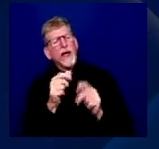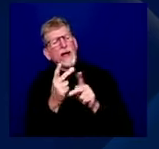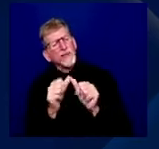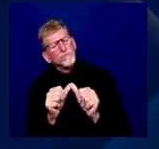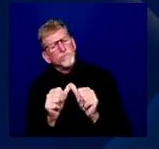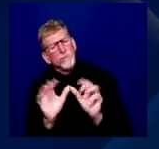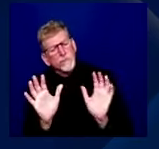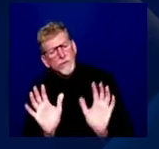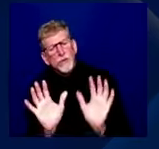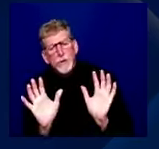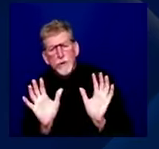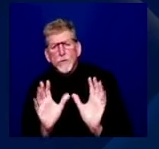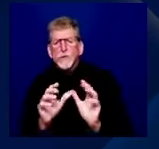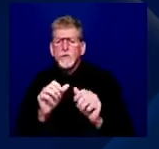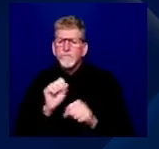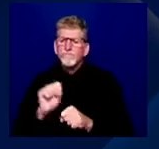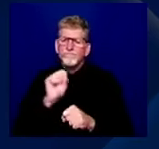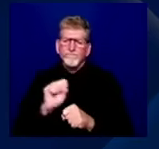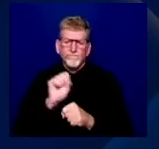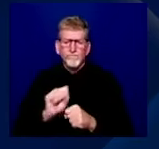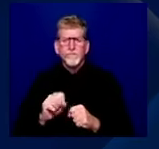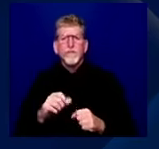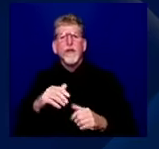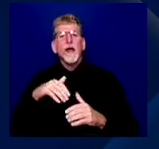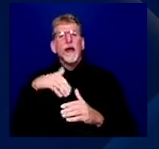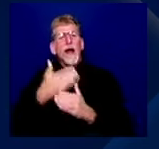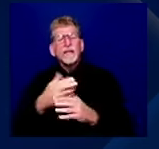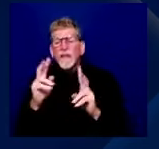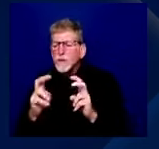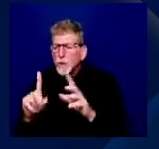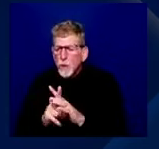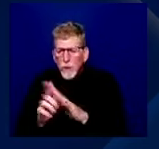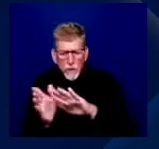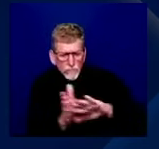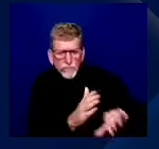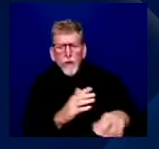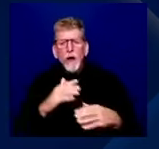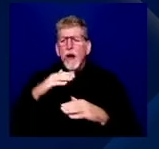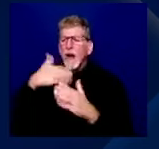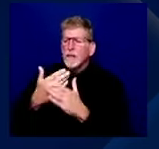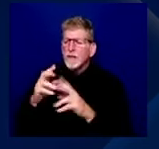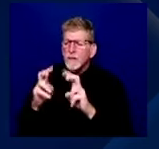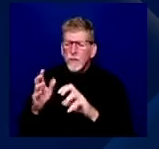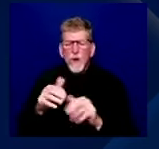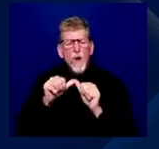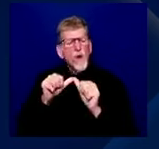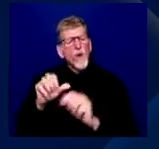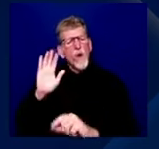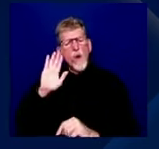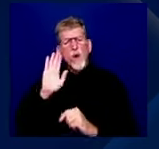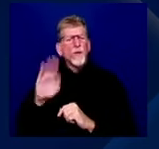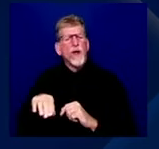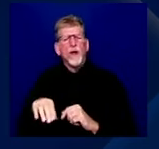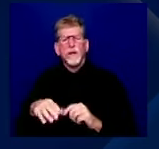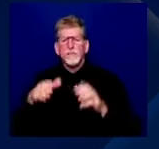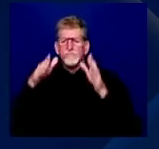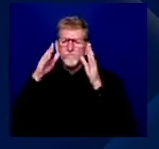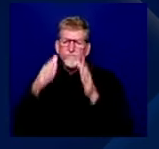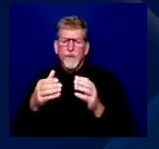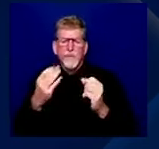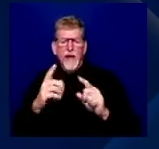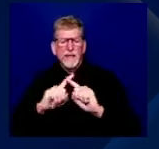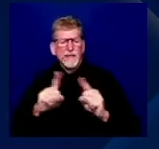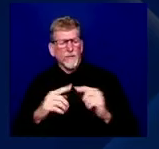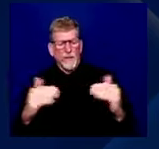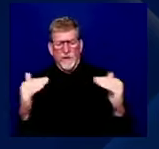this done, let's pick up the next issue and the next issue, because we have got a long way to go, uh, to deal with a lot of the inequities that are facing women in this